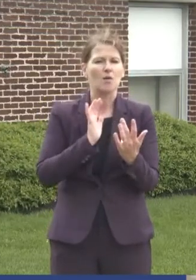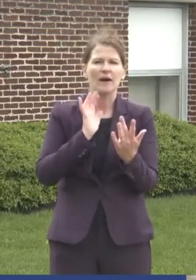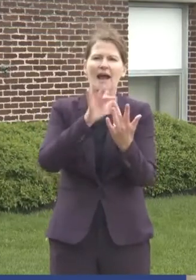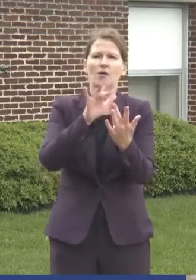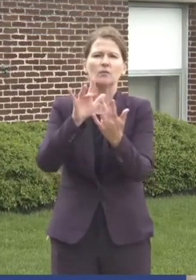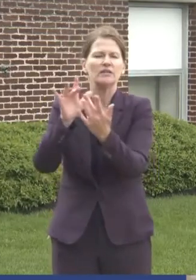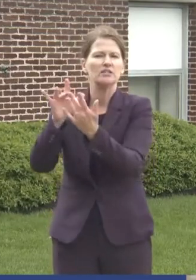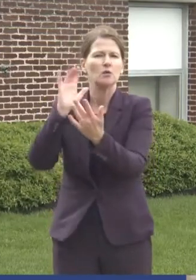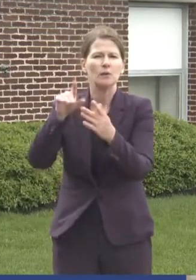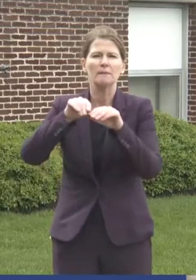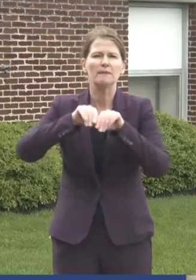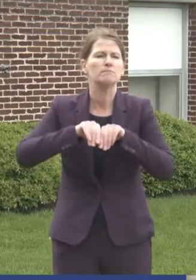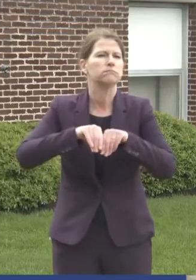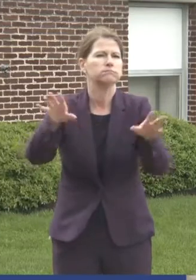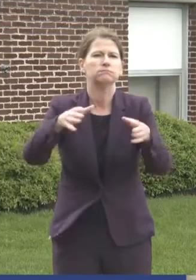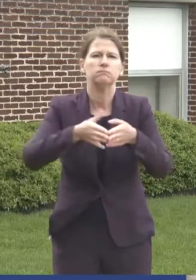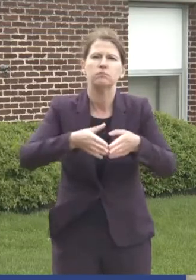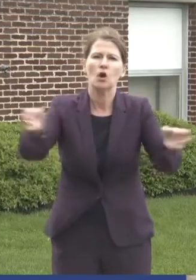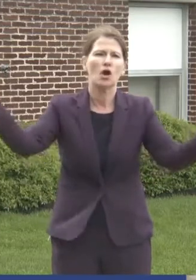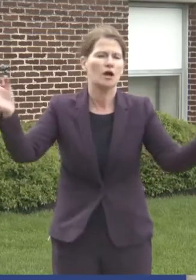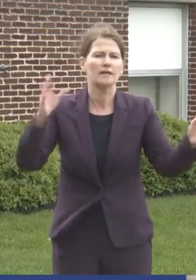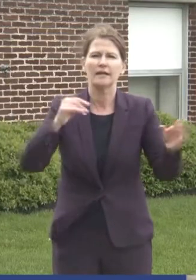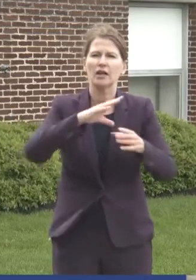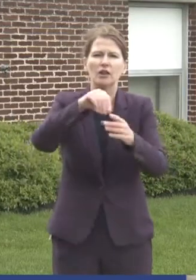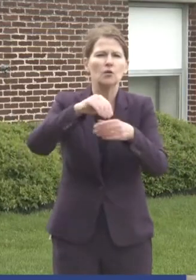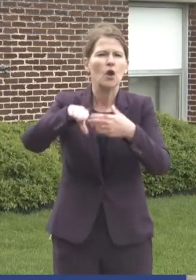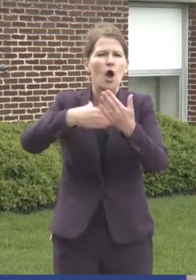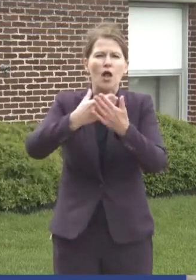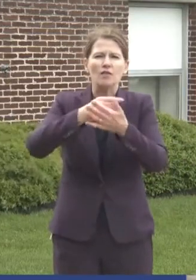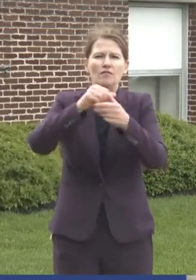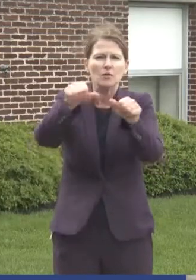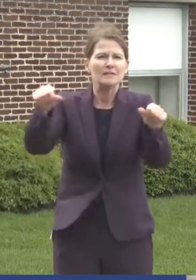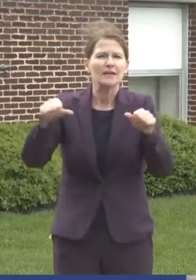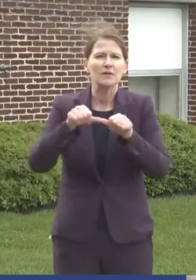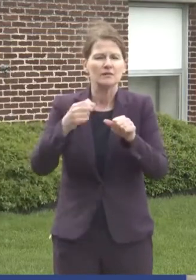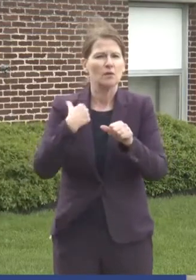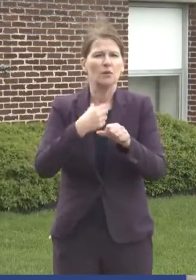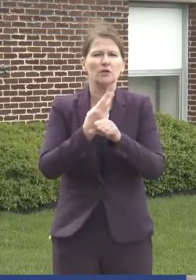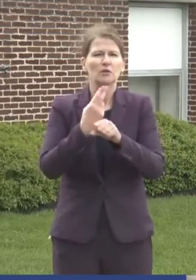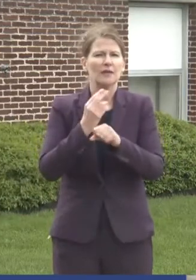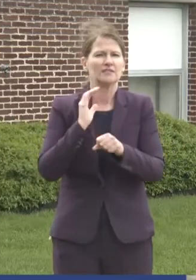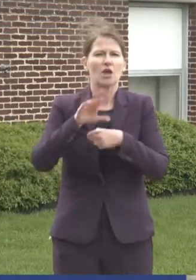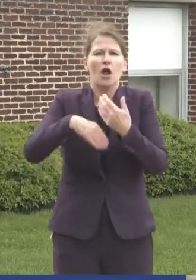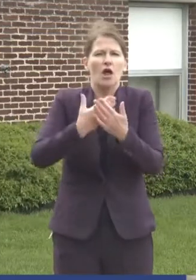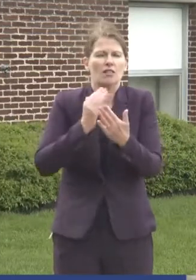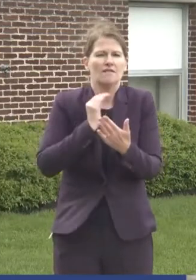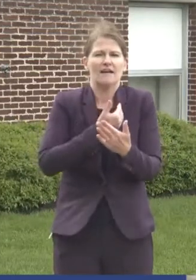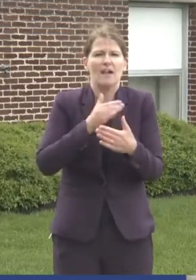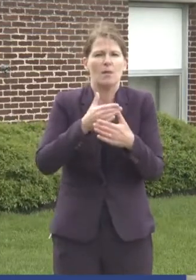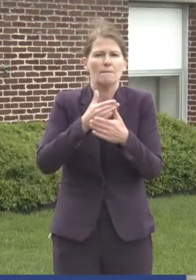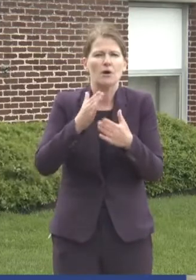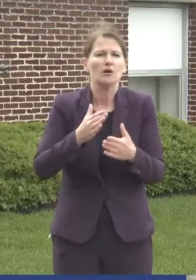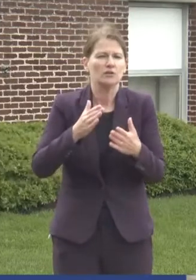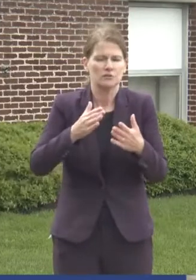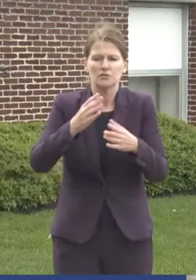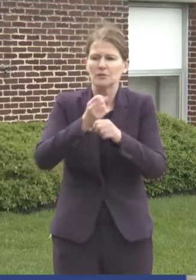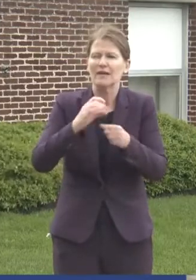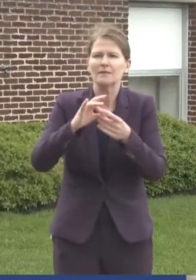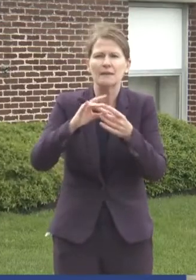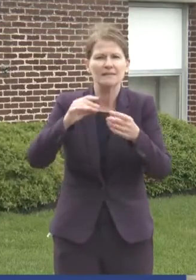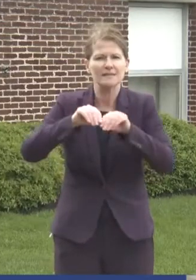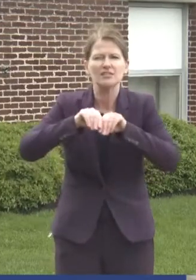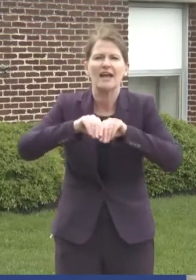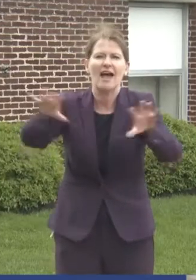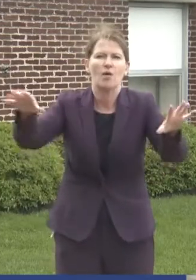broad and cover all of those areas. And so we're utilizing all of our partners to take the message out for